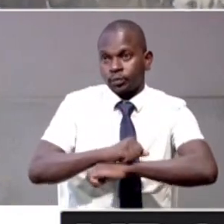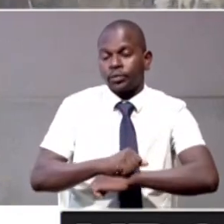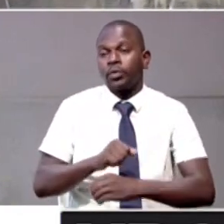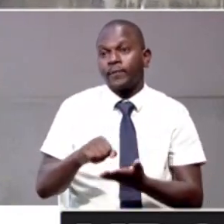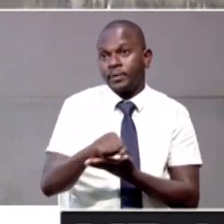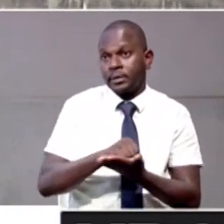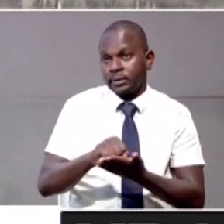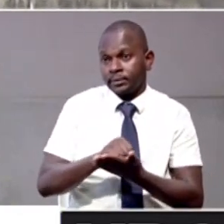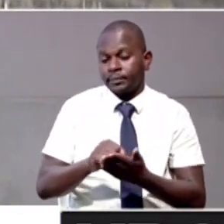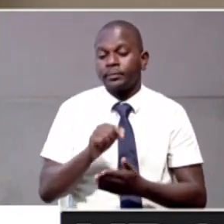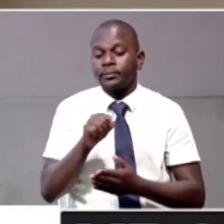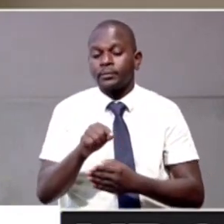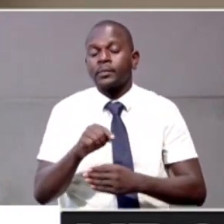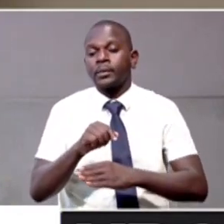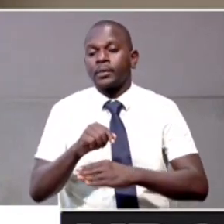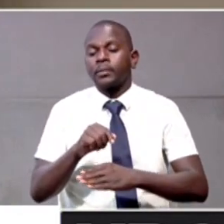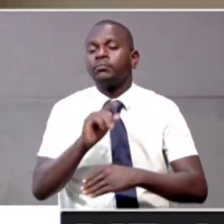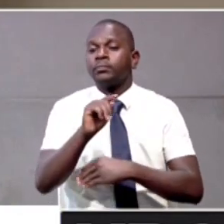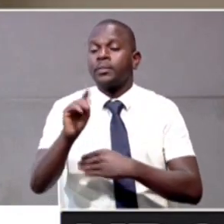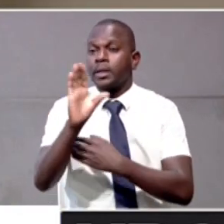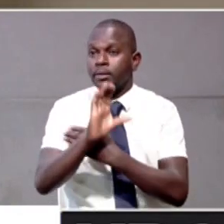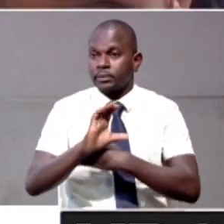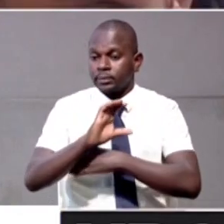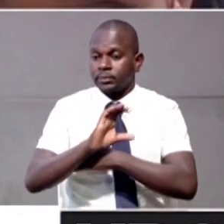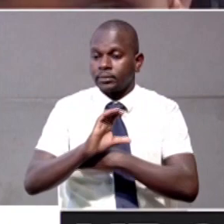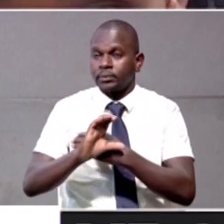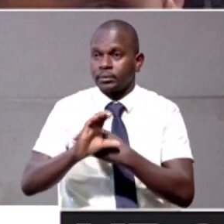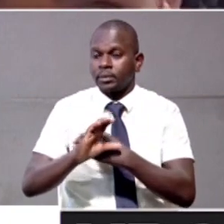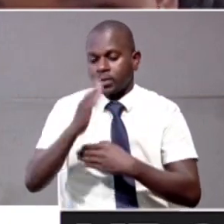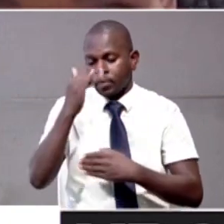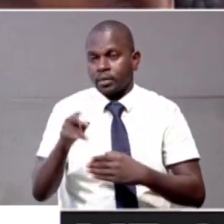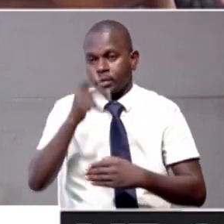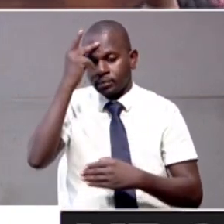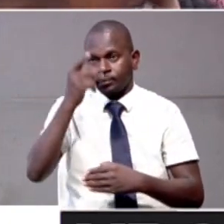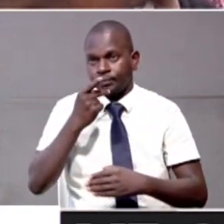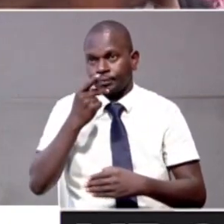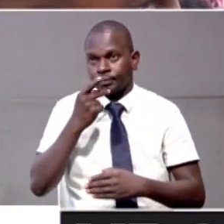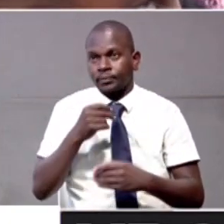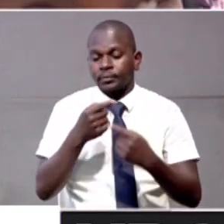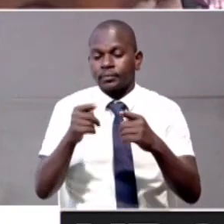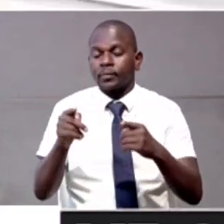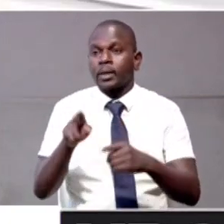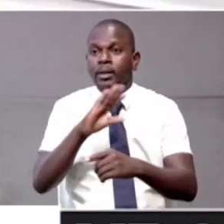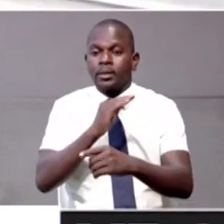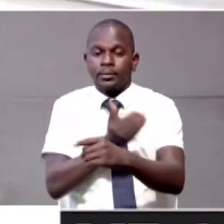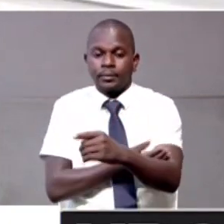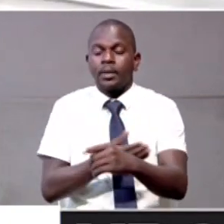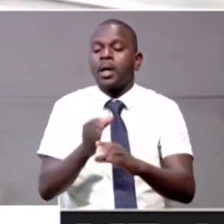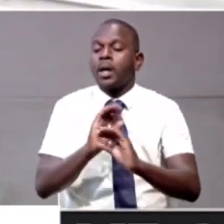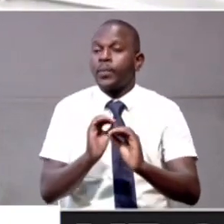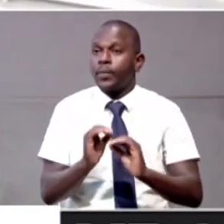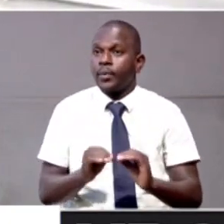and also establish such schools all over the country. Because parents in their respective capacities, they have no